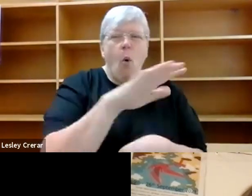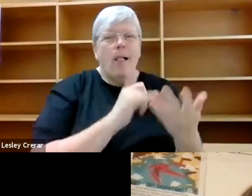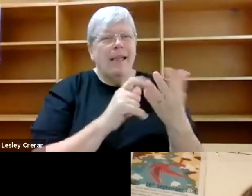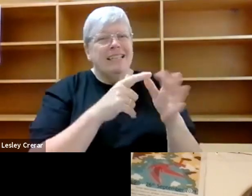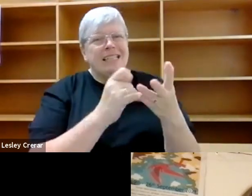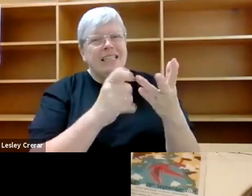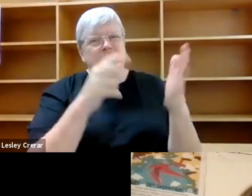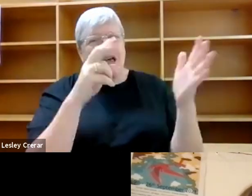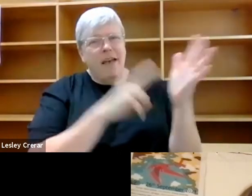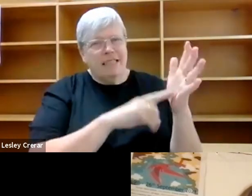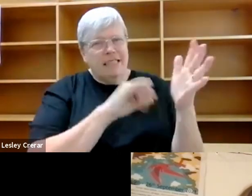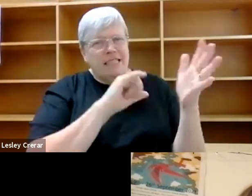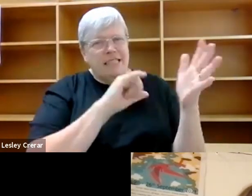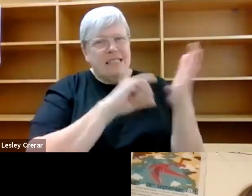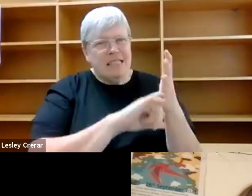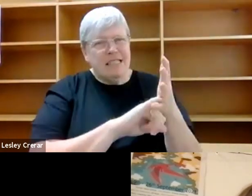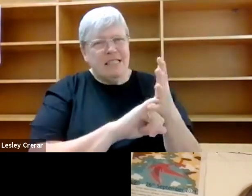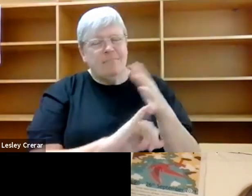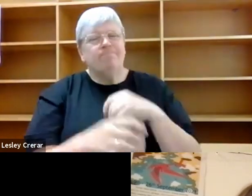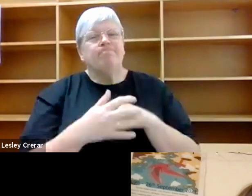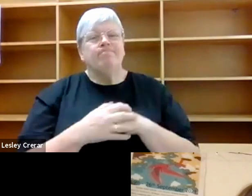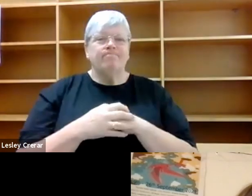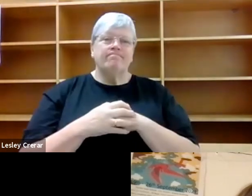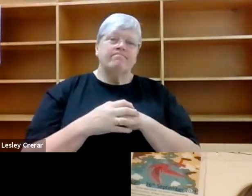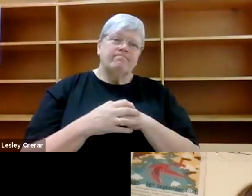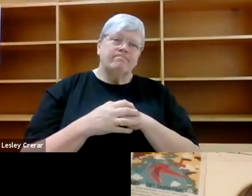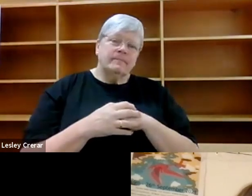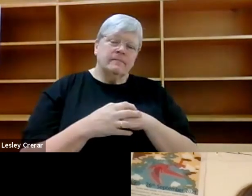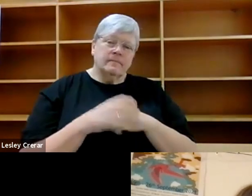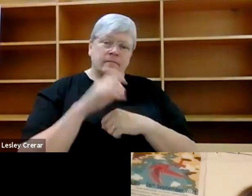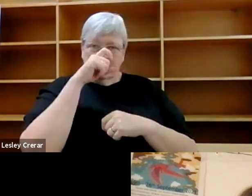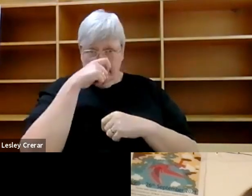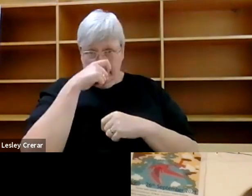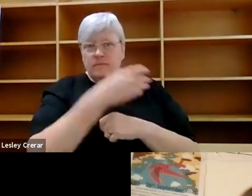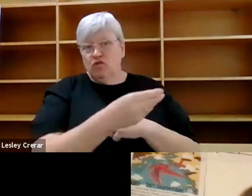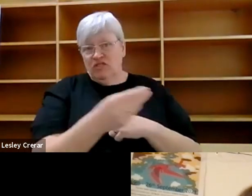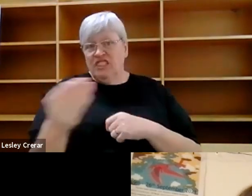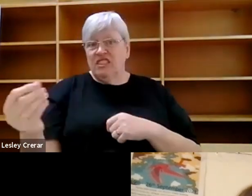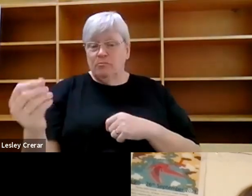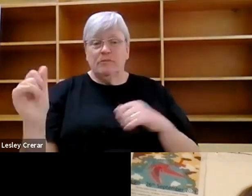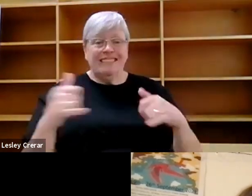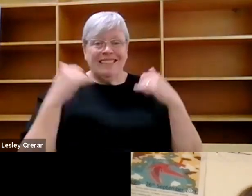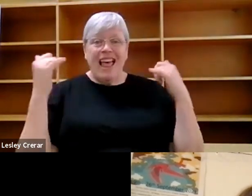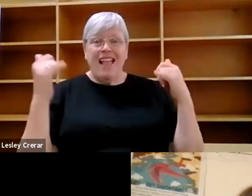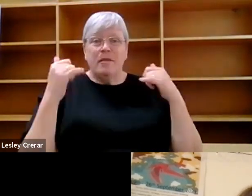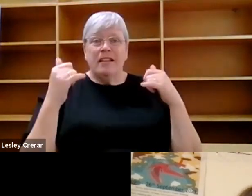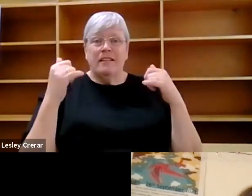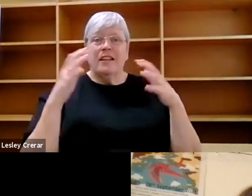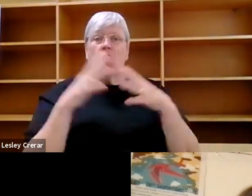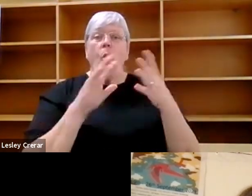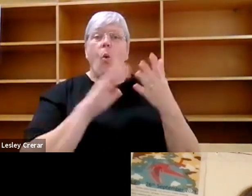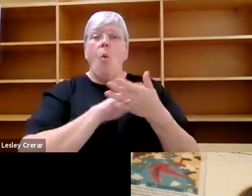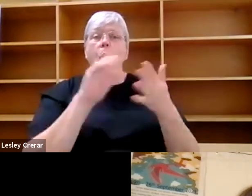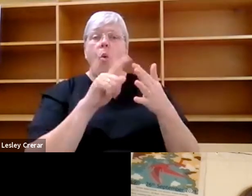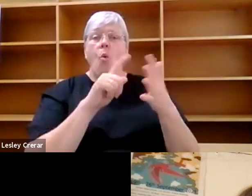practice of witchcraft. So witches or some witches celebrate the wheel of the year, which